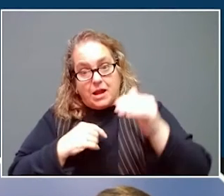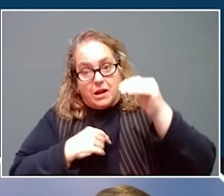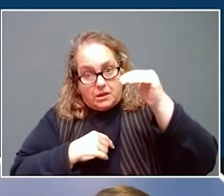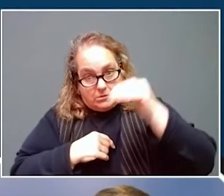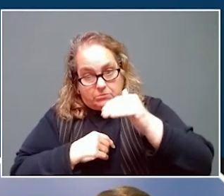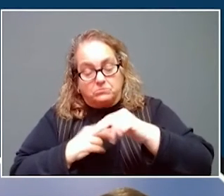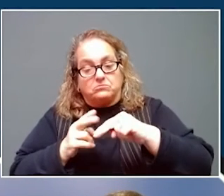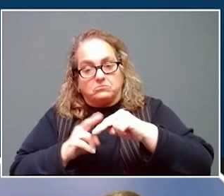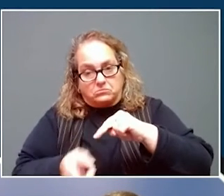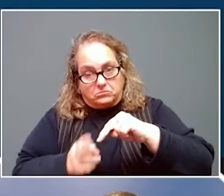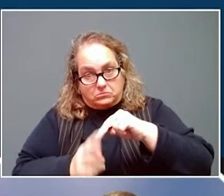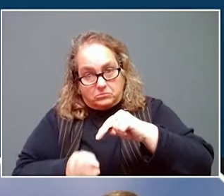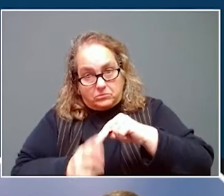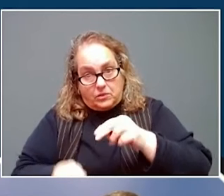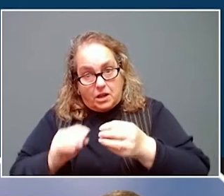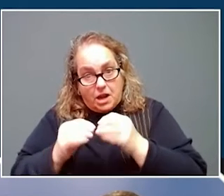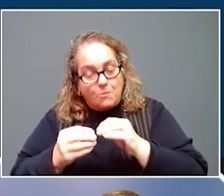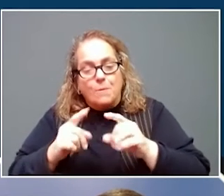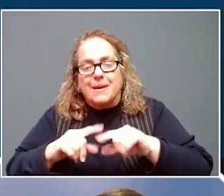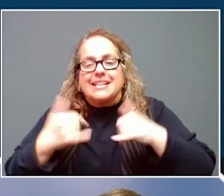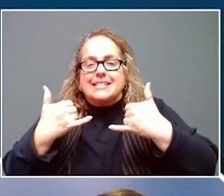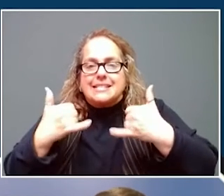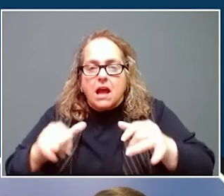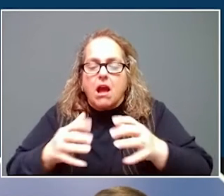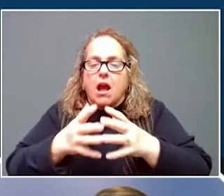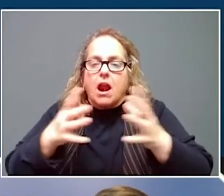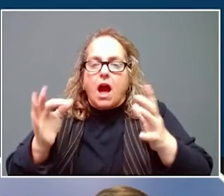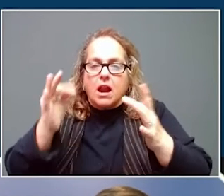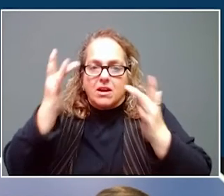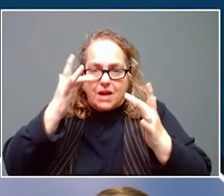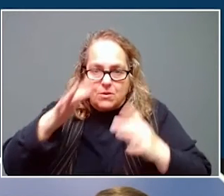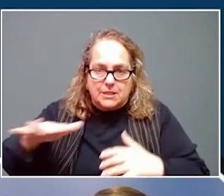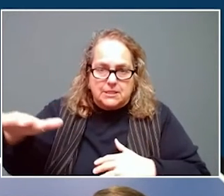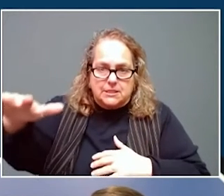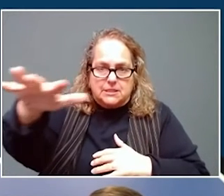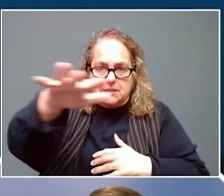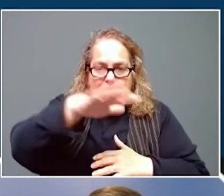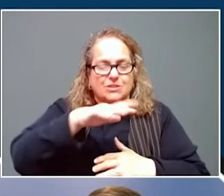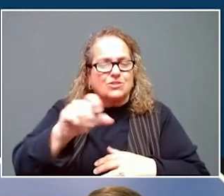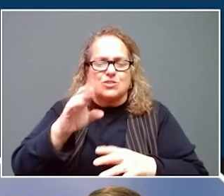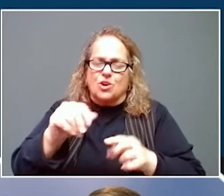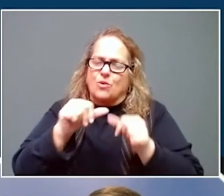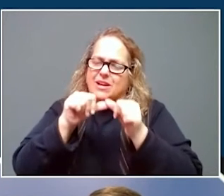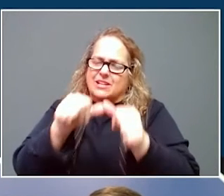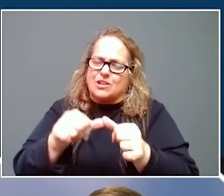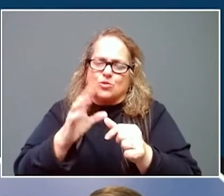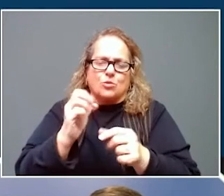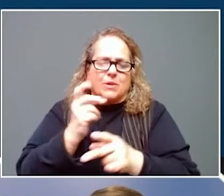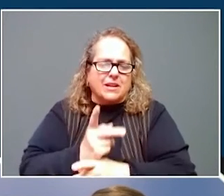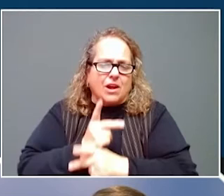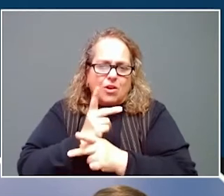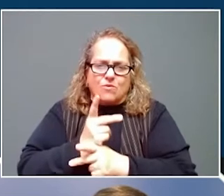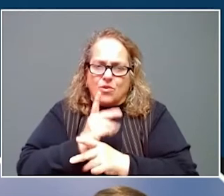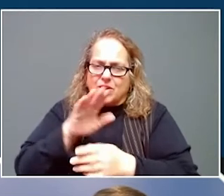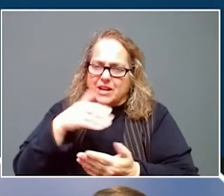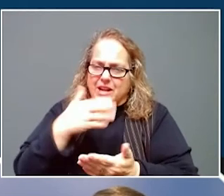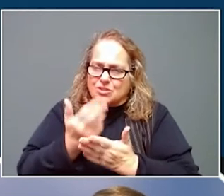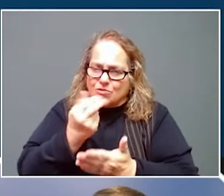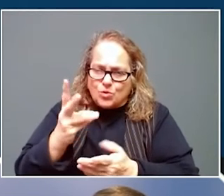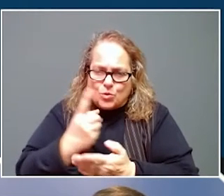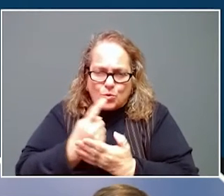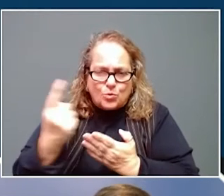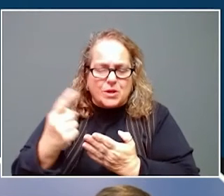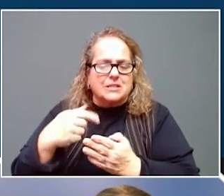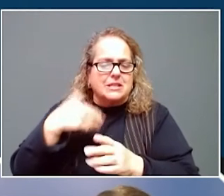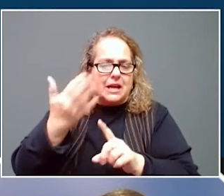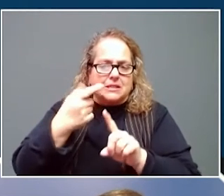lot of virus out there. So we'd ask people to continue to be careful. The next couple of weeks, the next month, we may see